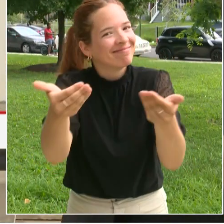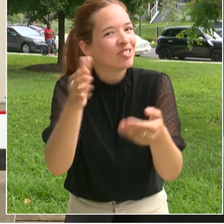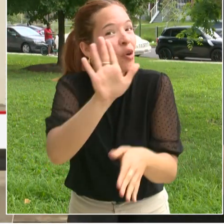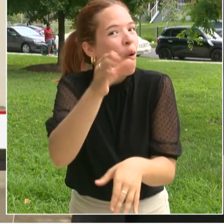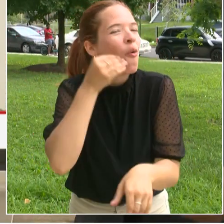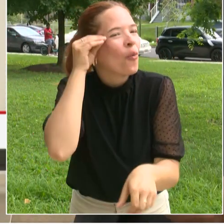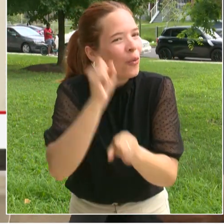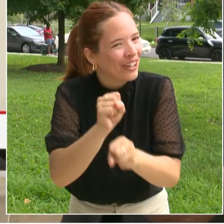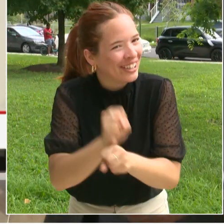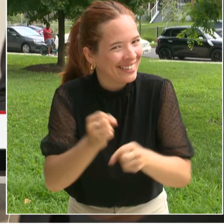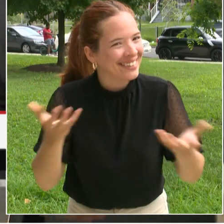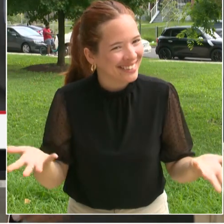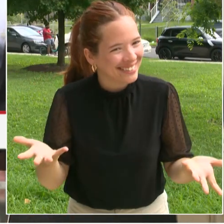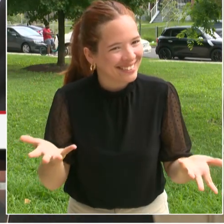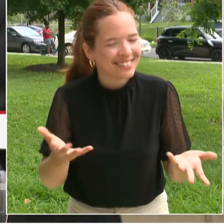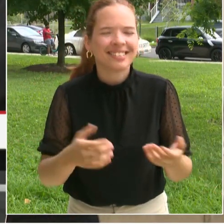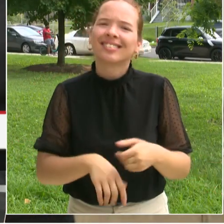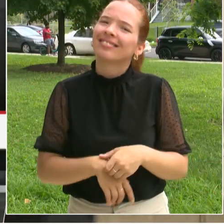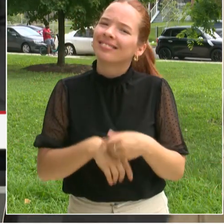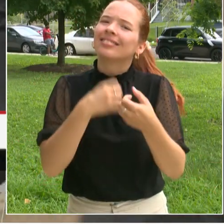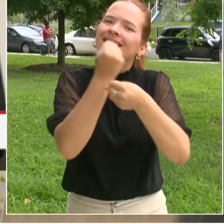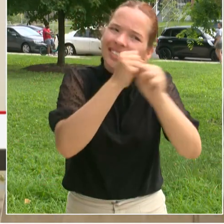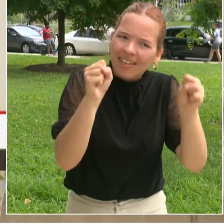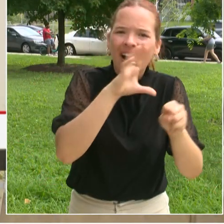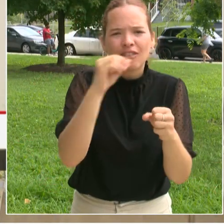to Chancellor Sheriff Ferebee. Thank you. Thank you.